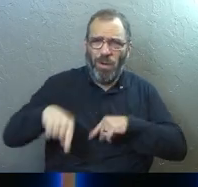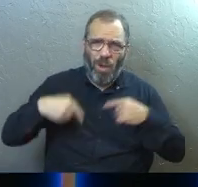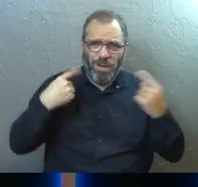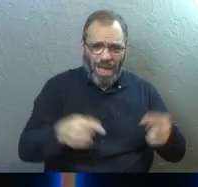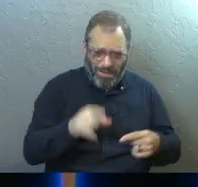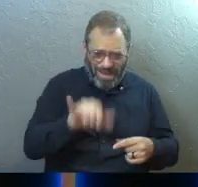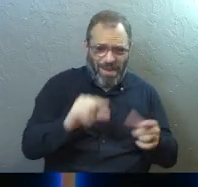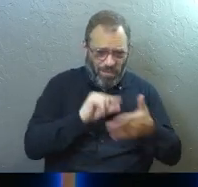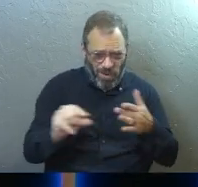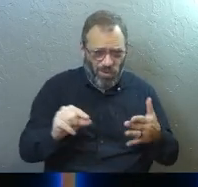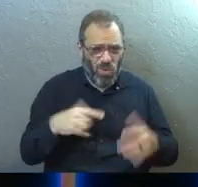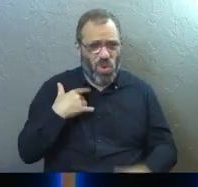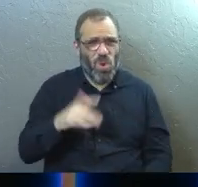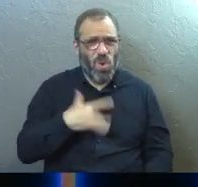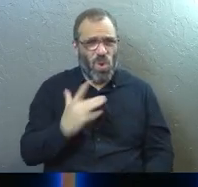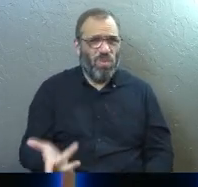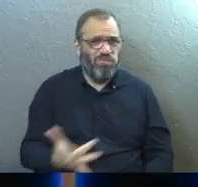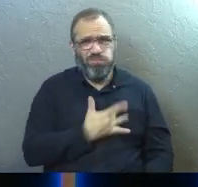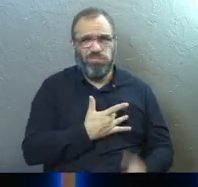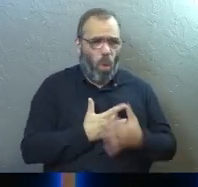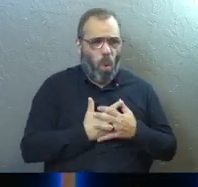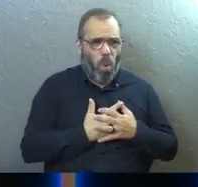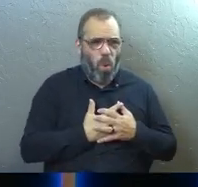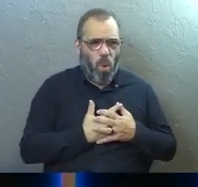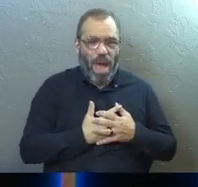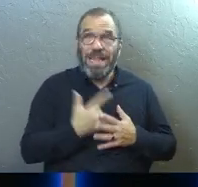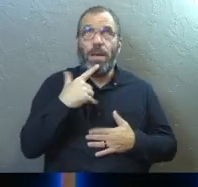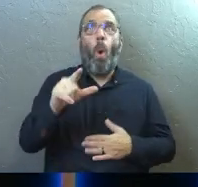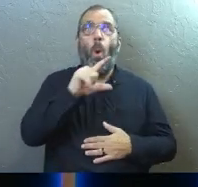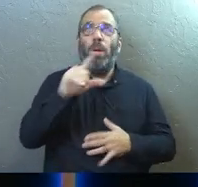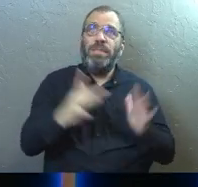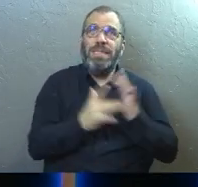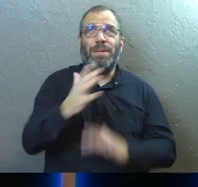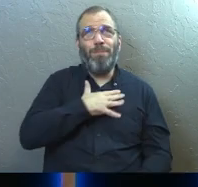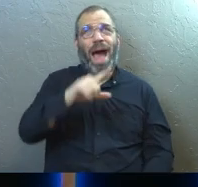scary verse. Because they all called Jesus Lord.